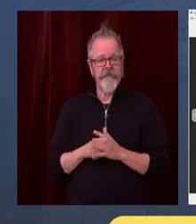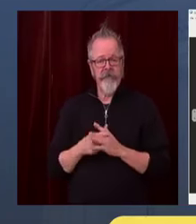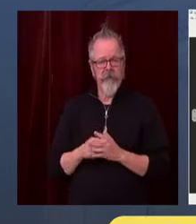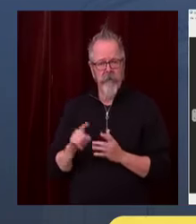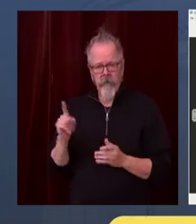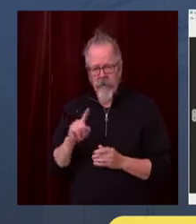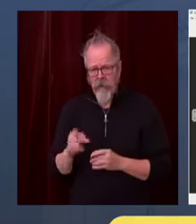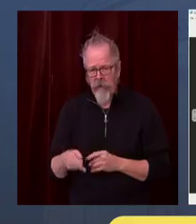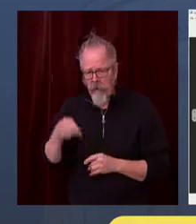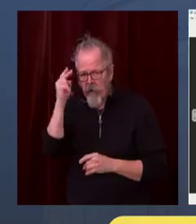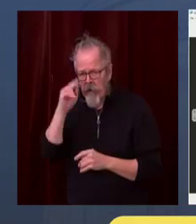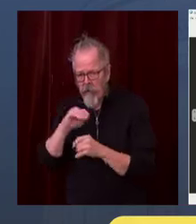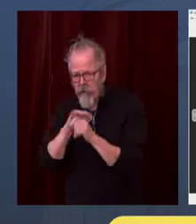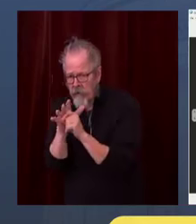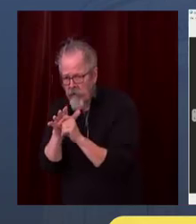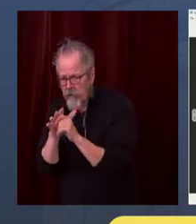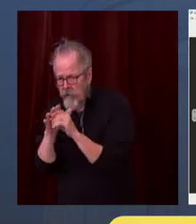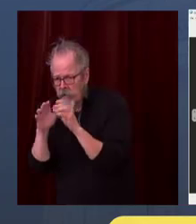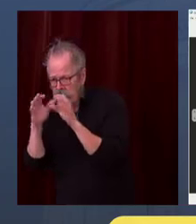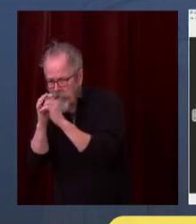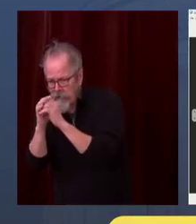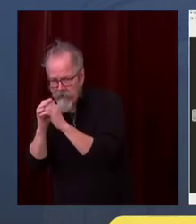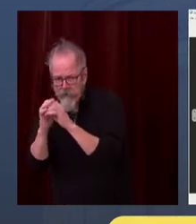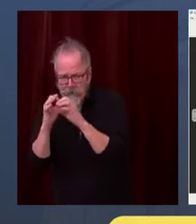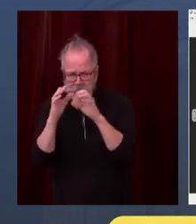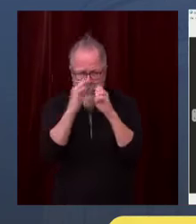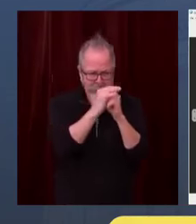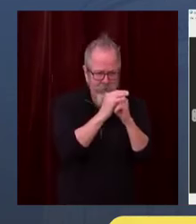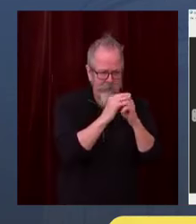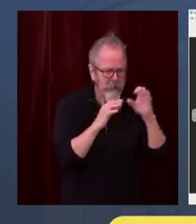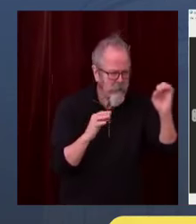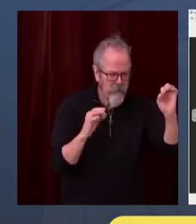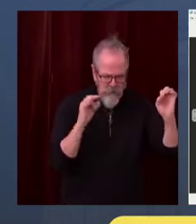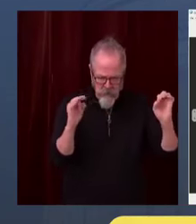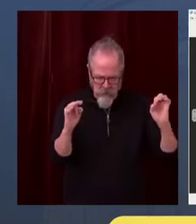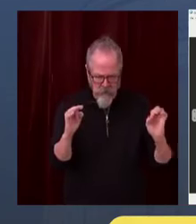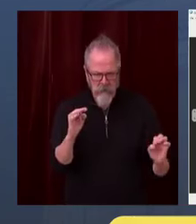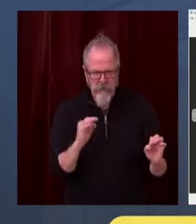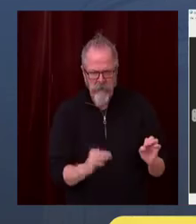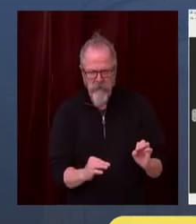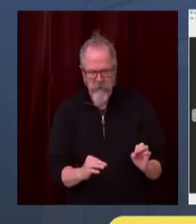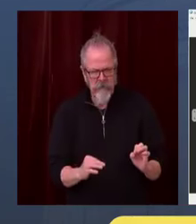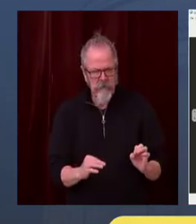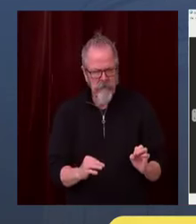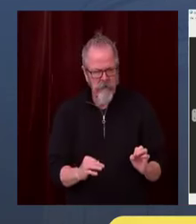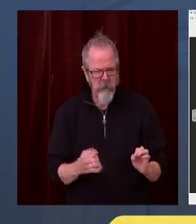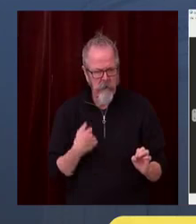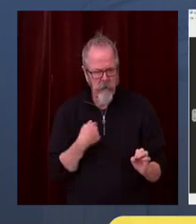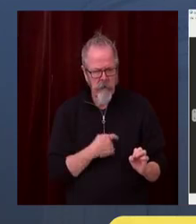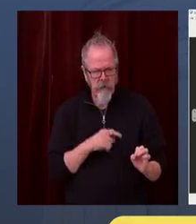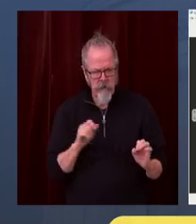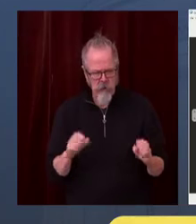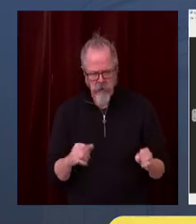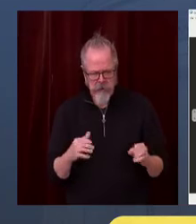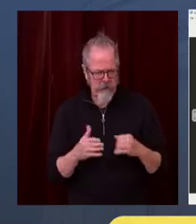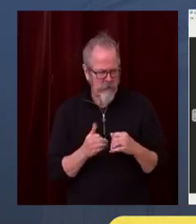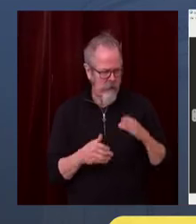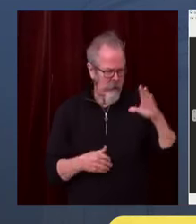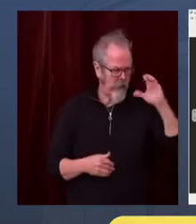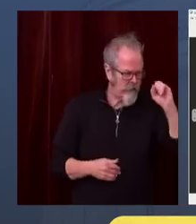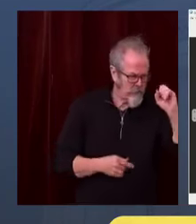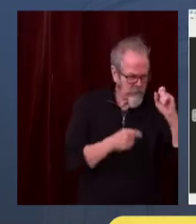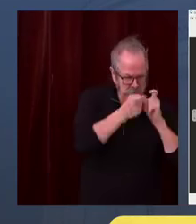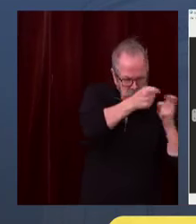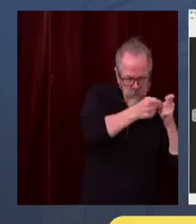had, you know, higher rates in one place than another. And we could sort of really jump on those nodes. Now it's just much more